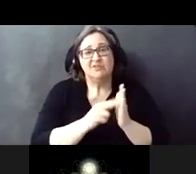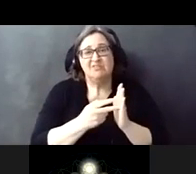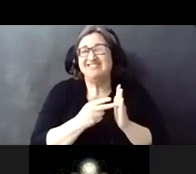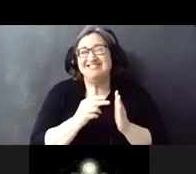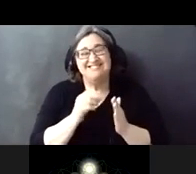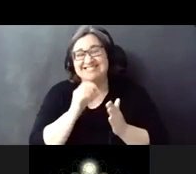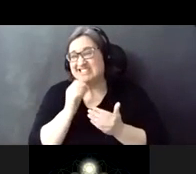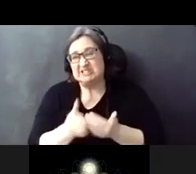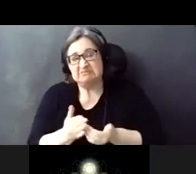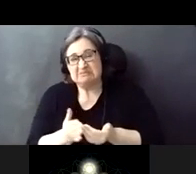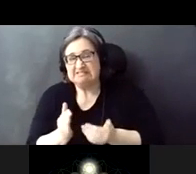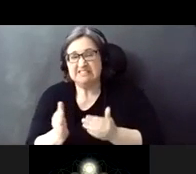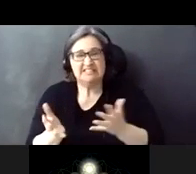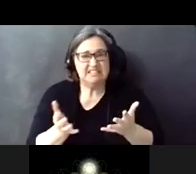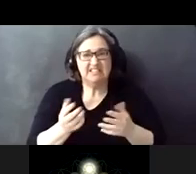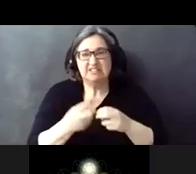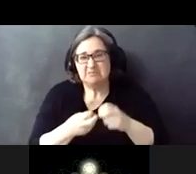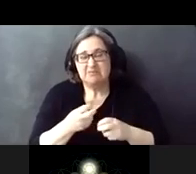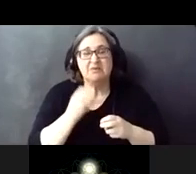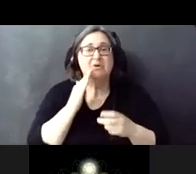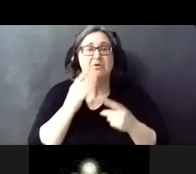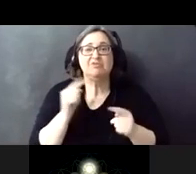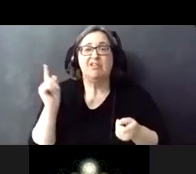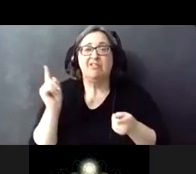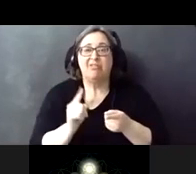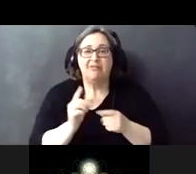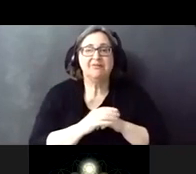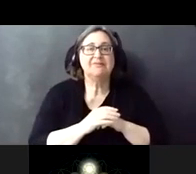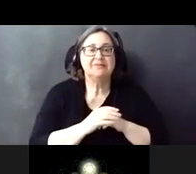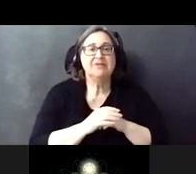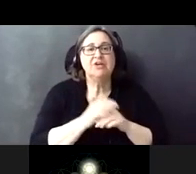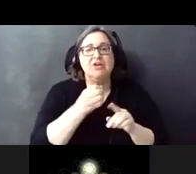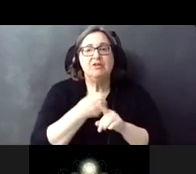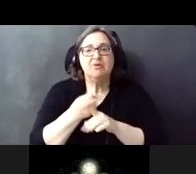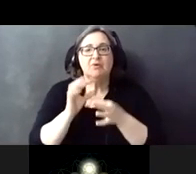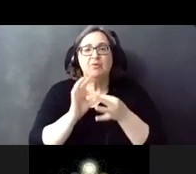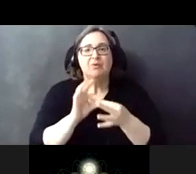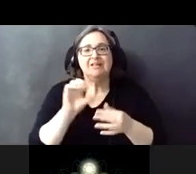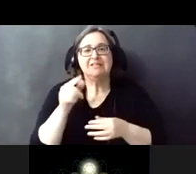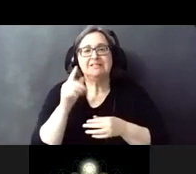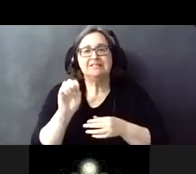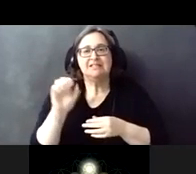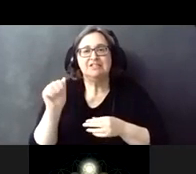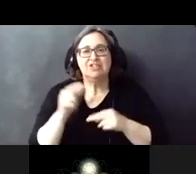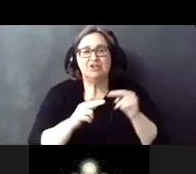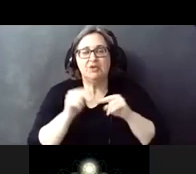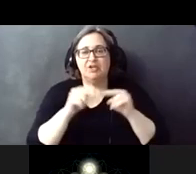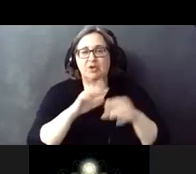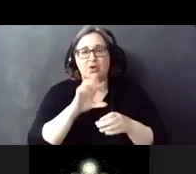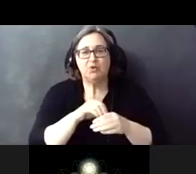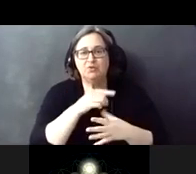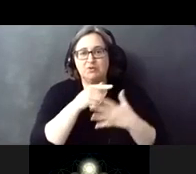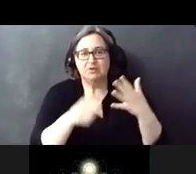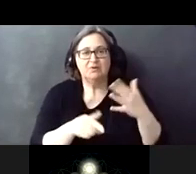impacts associated with stage a construction will include the following